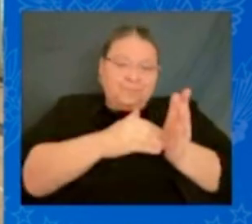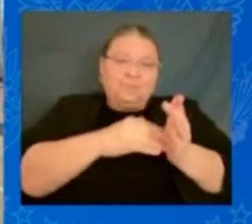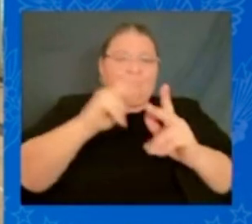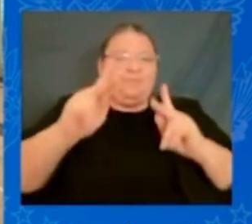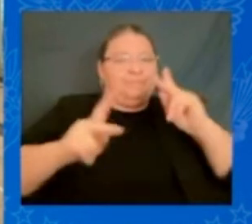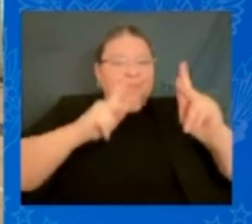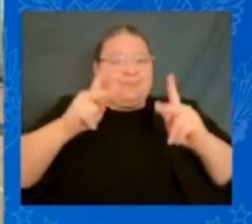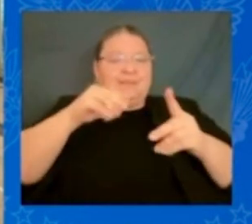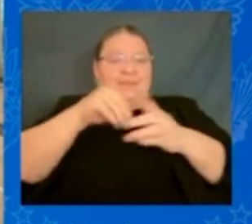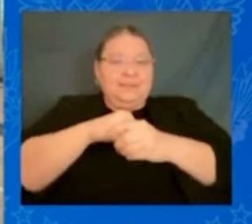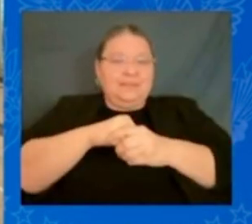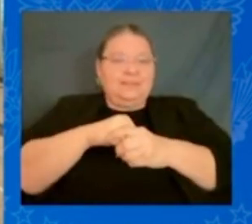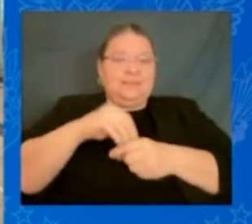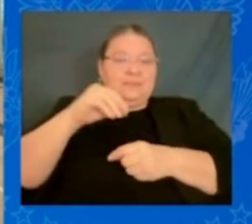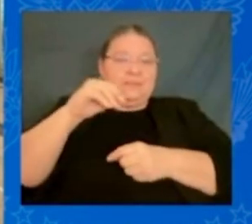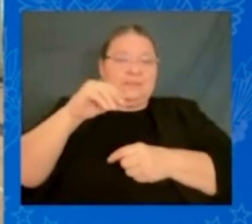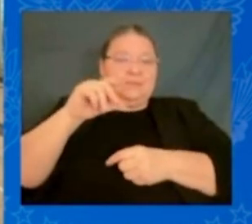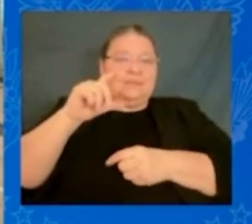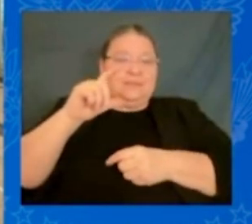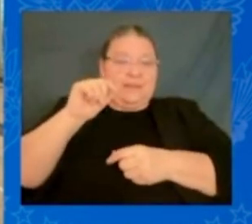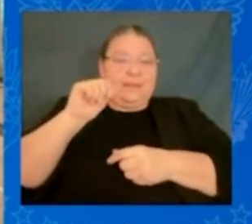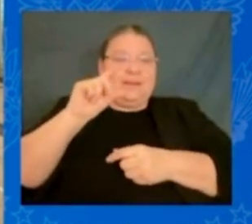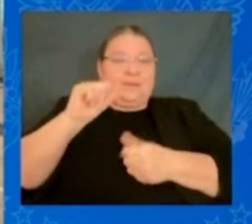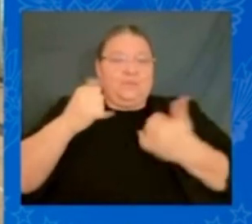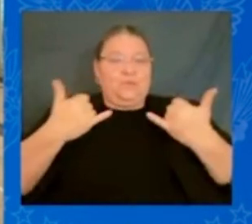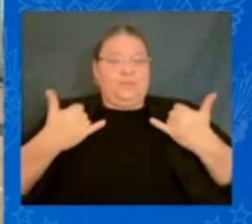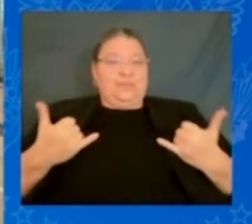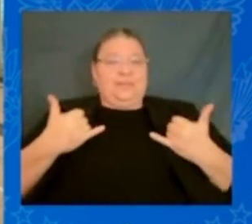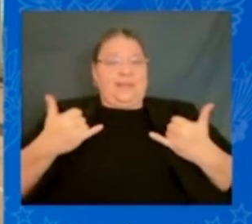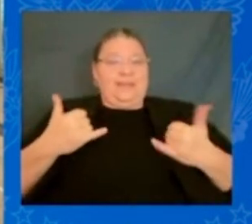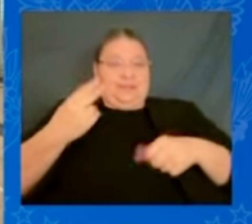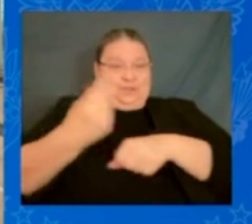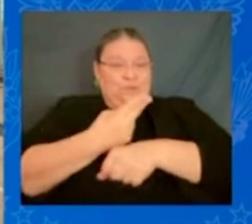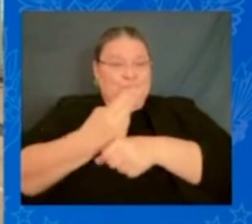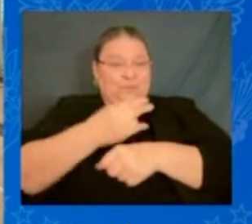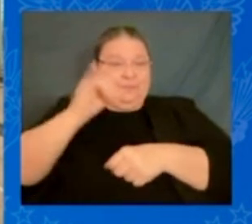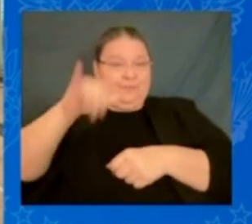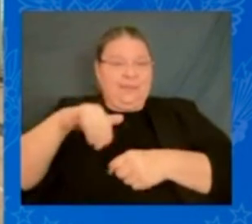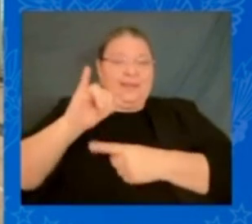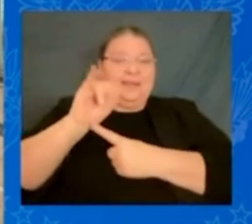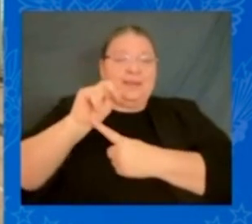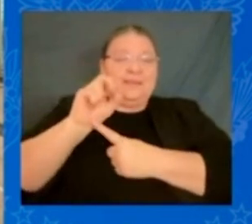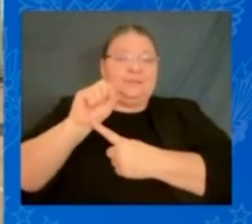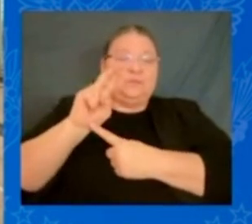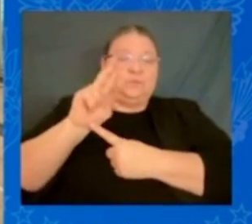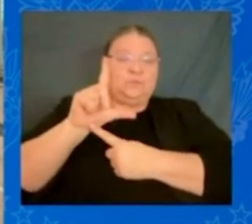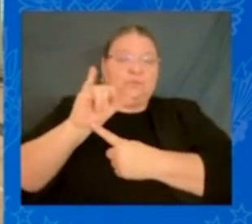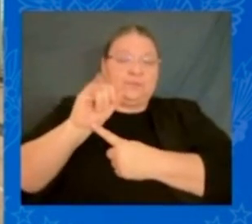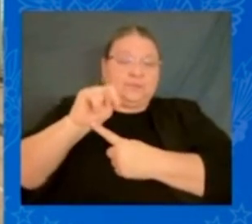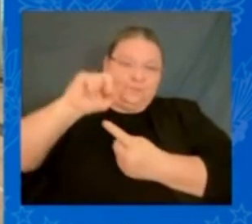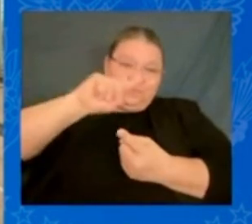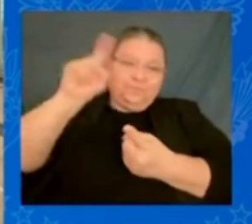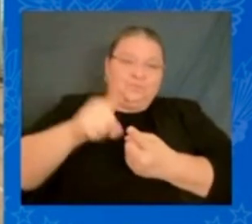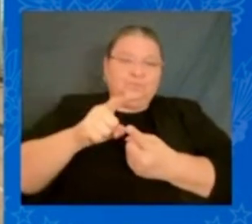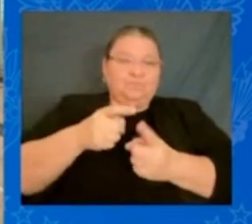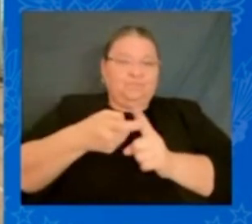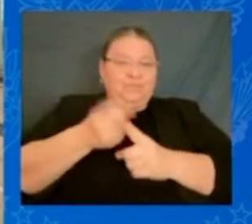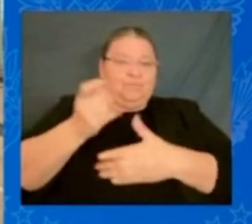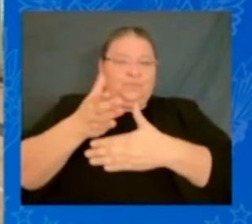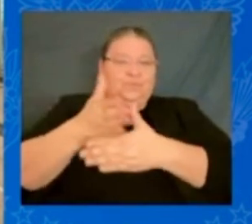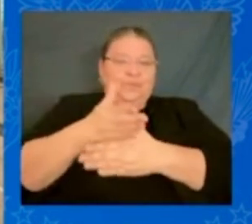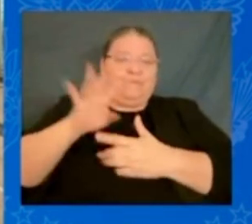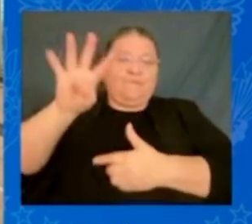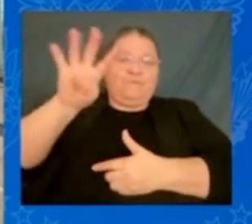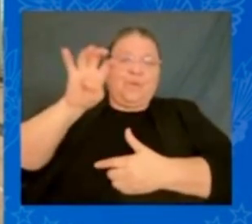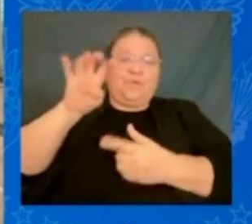are on this. And it's going to reduce the price from somewhere between $400 and $600 a